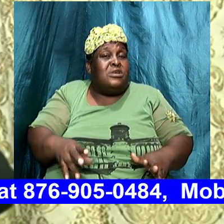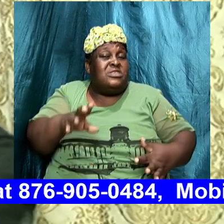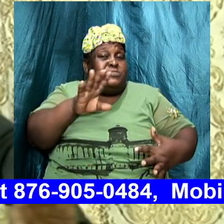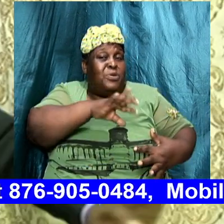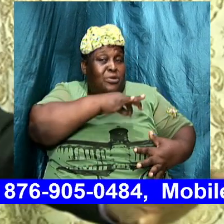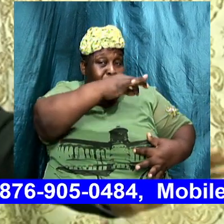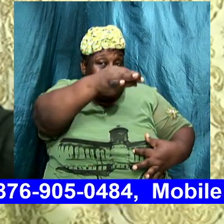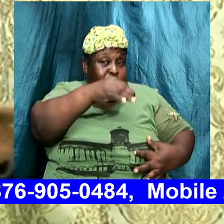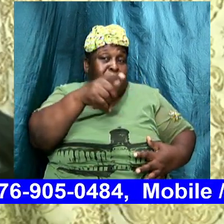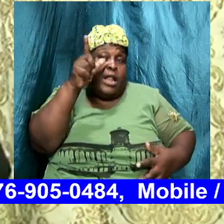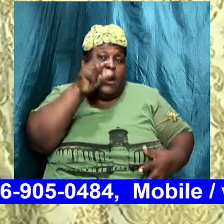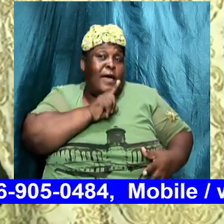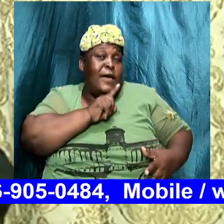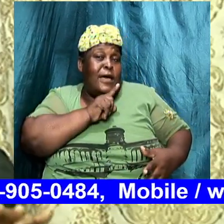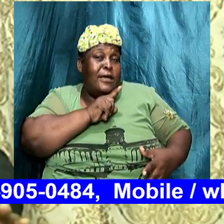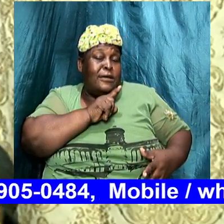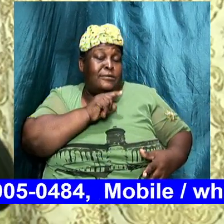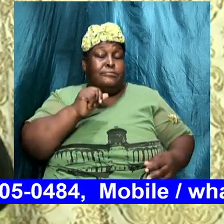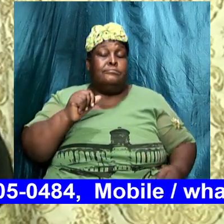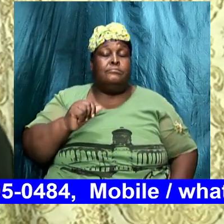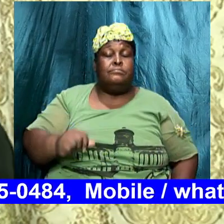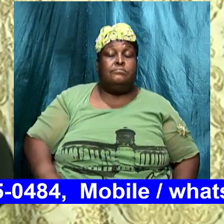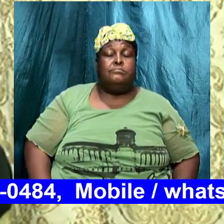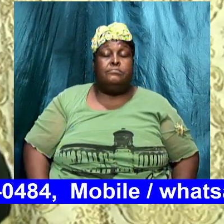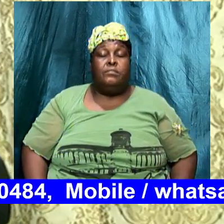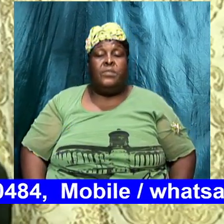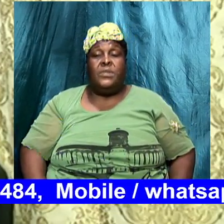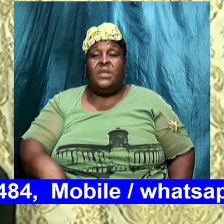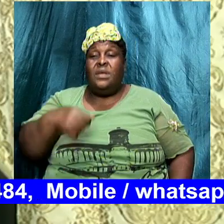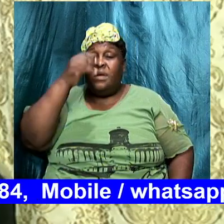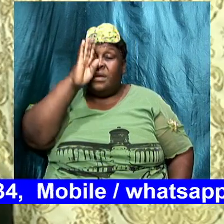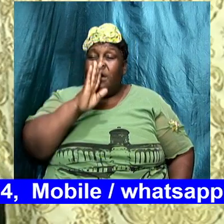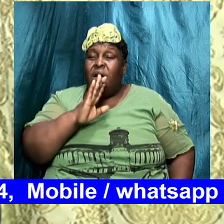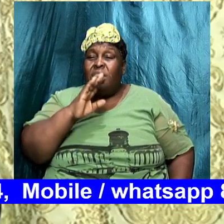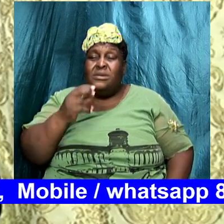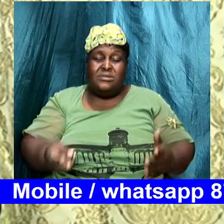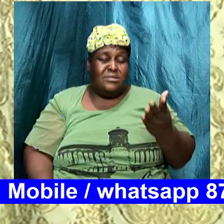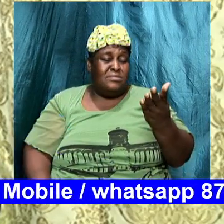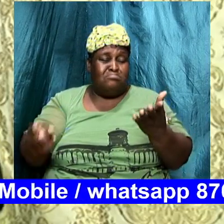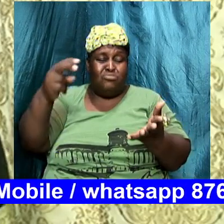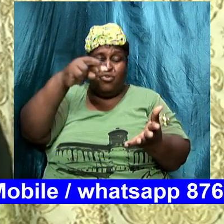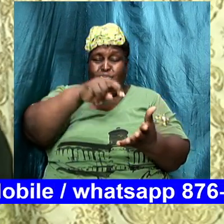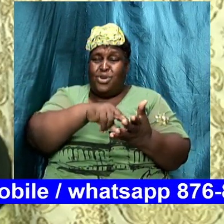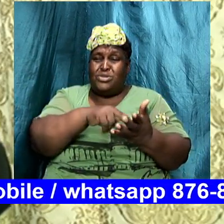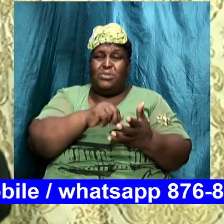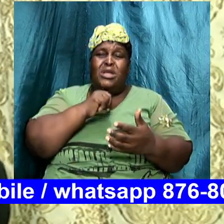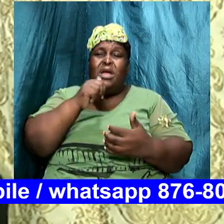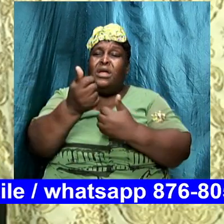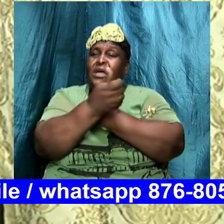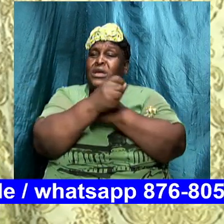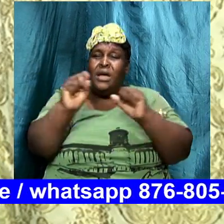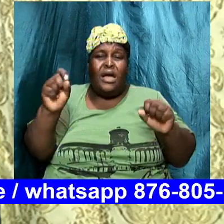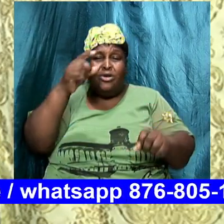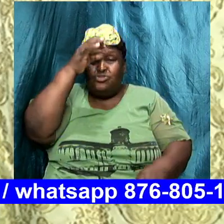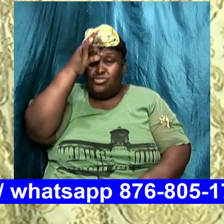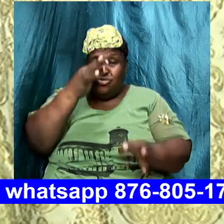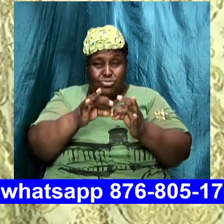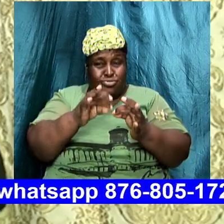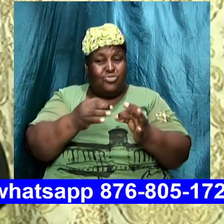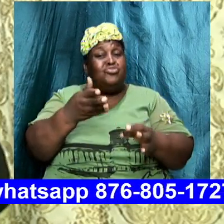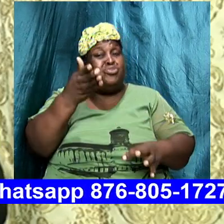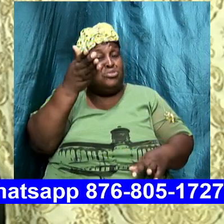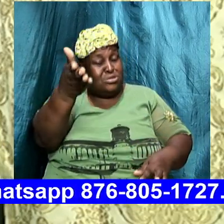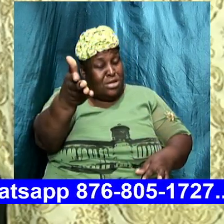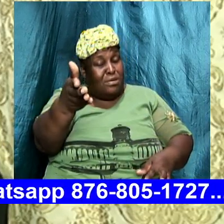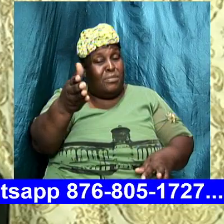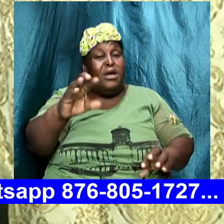life has gone and that is it no there is God is going to raise up the sinners and he's going to judge them and